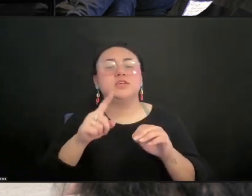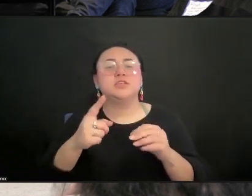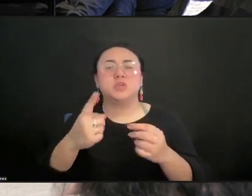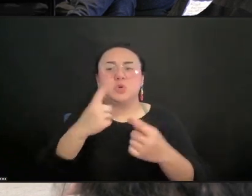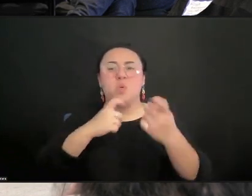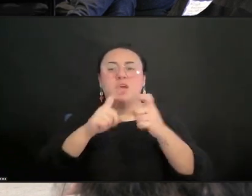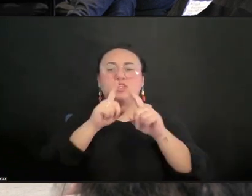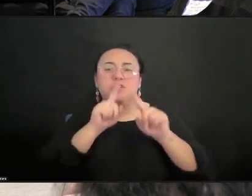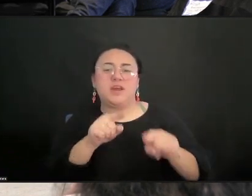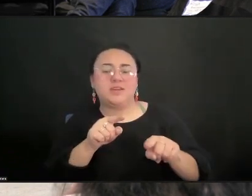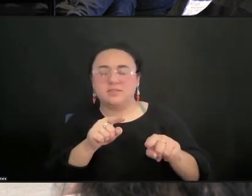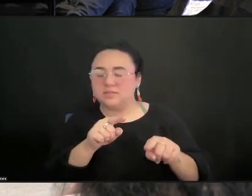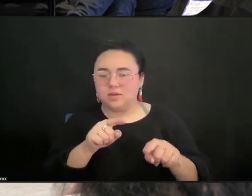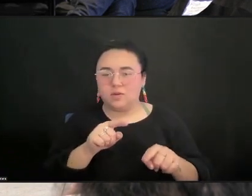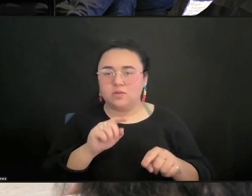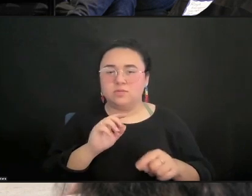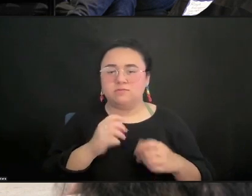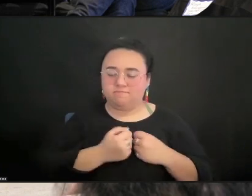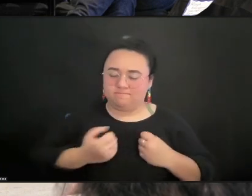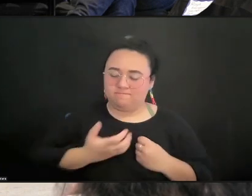vulnerabilities and truths.